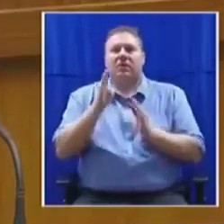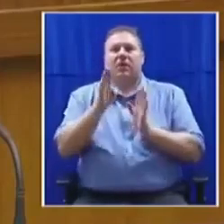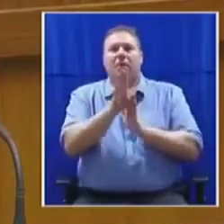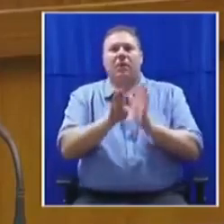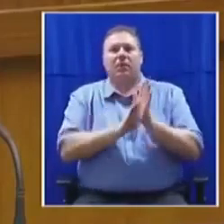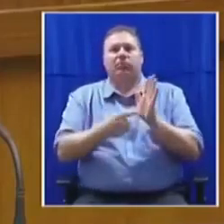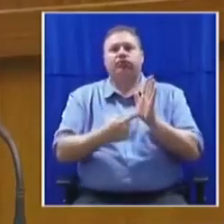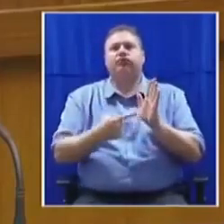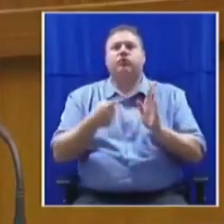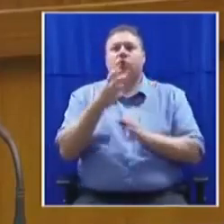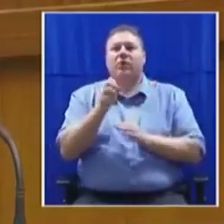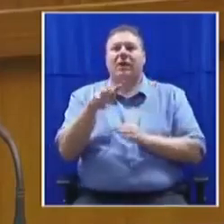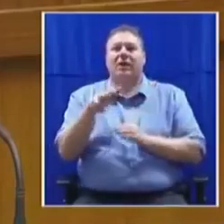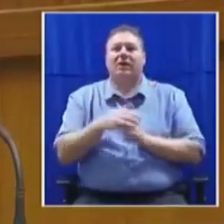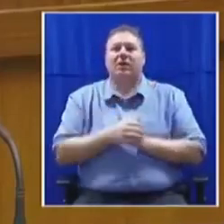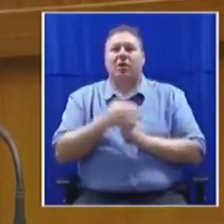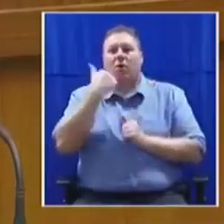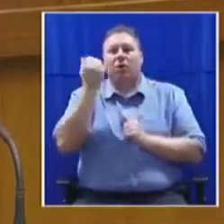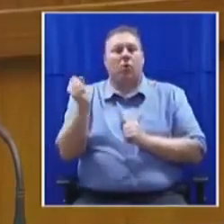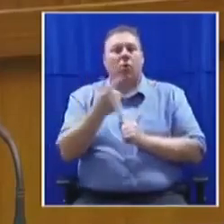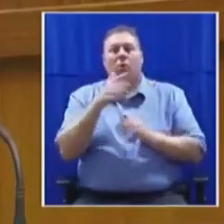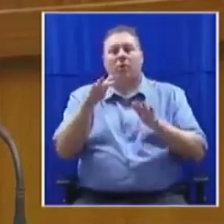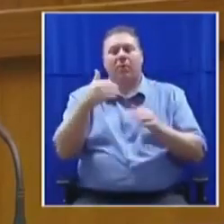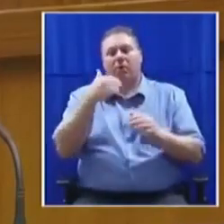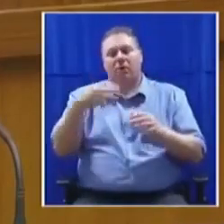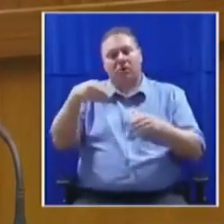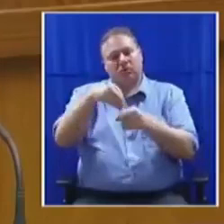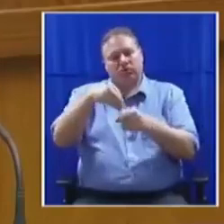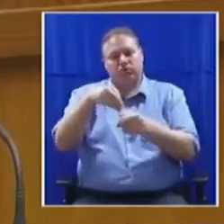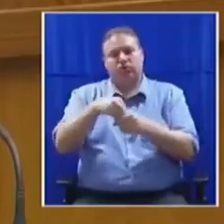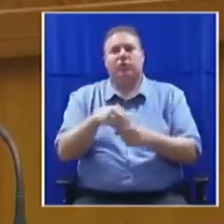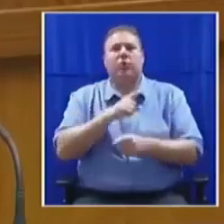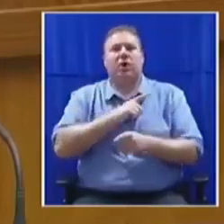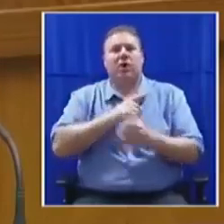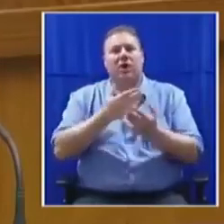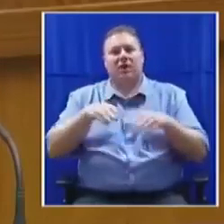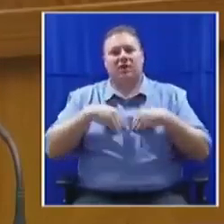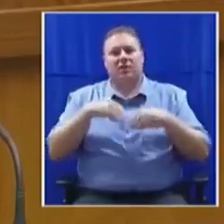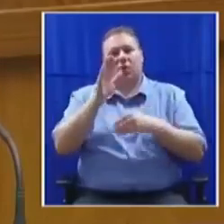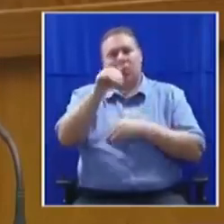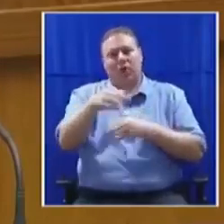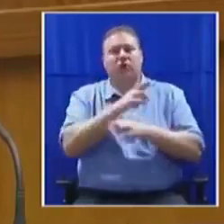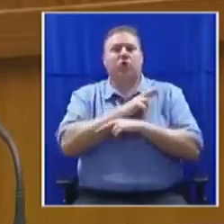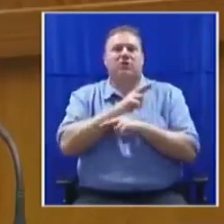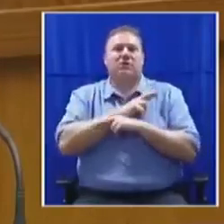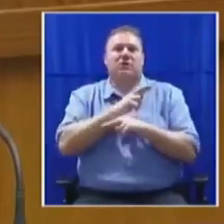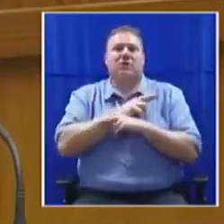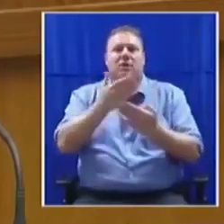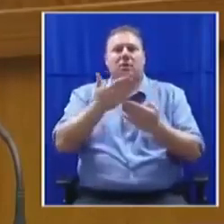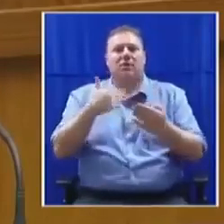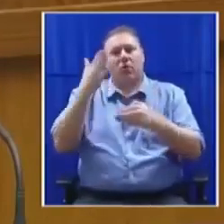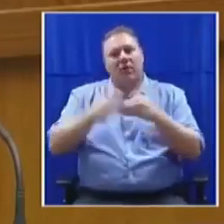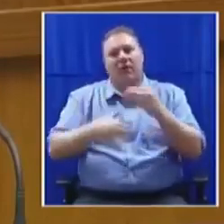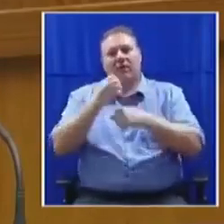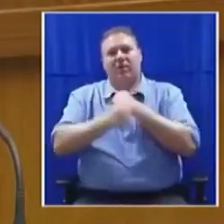and we invite all interested parties to make input so that it can be adopted after the recess and before the end of the year.